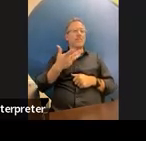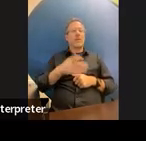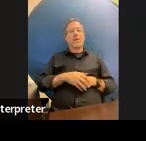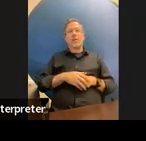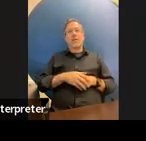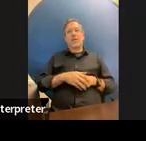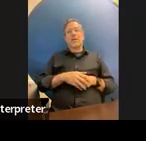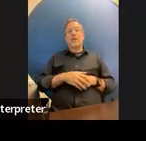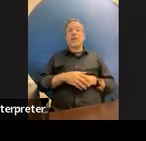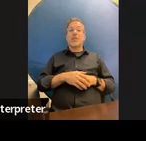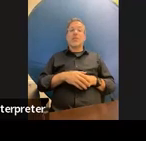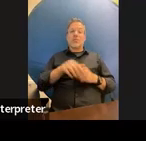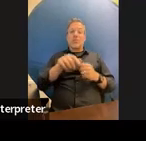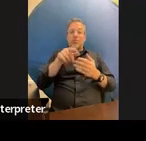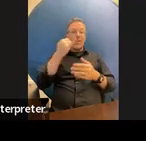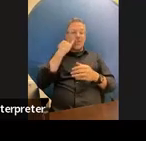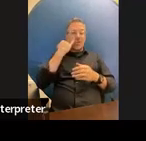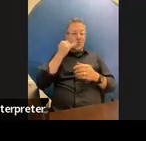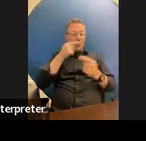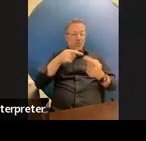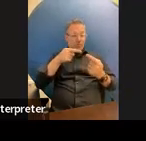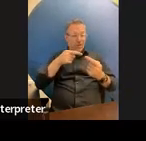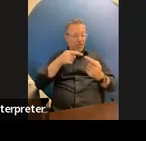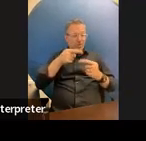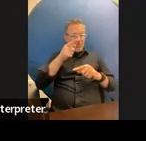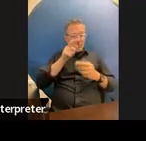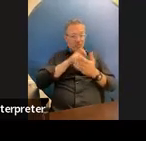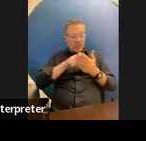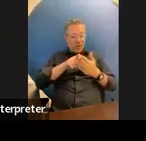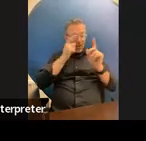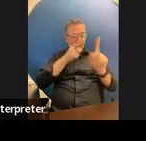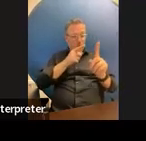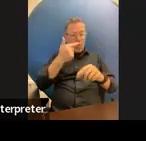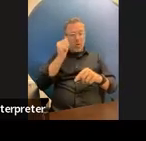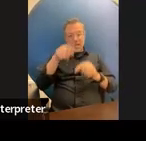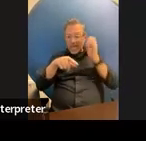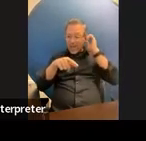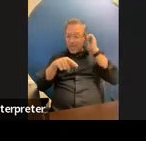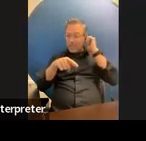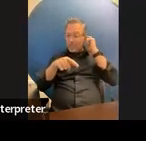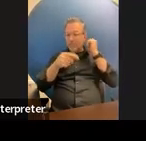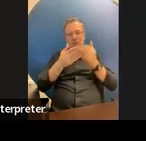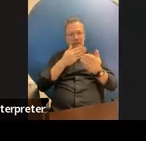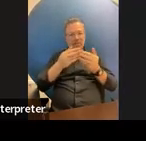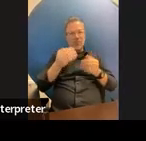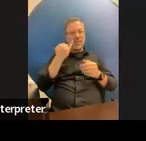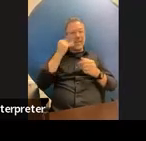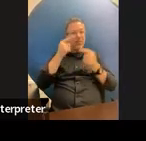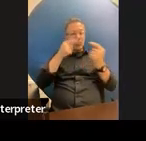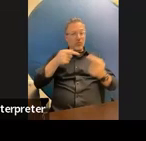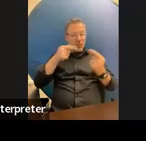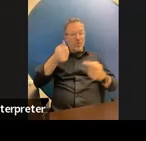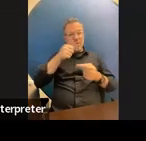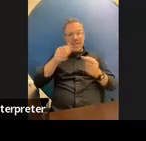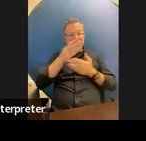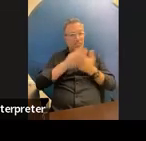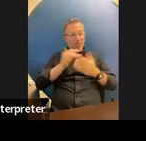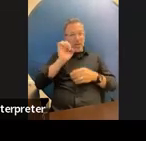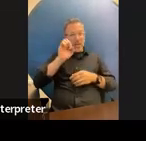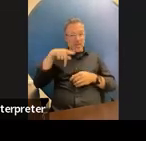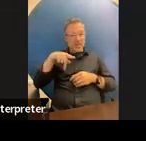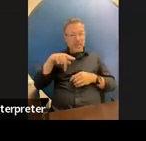write a goal or gap something if you have if you're struggling with any part of writing your iep or any forms